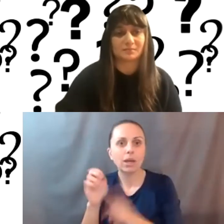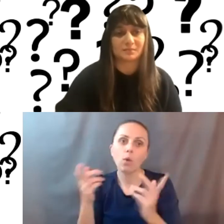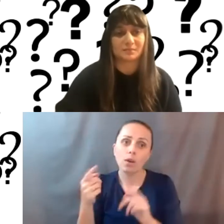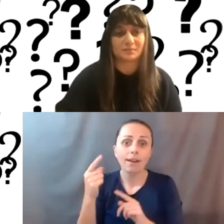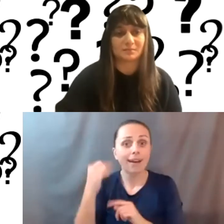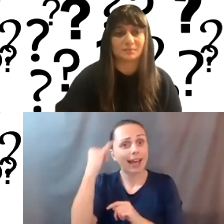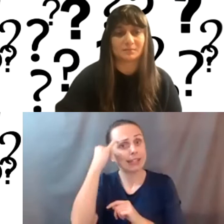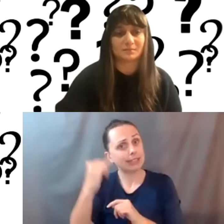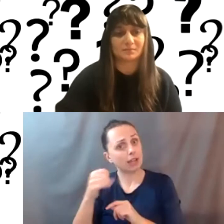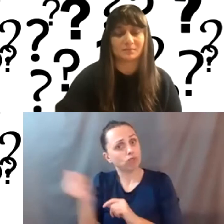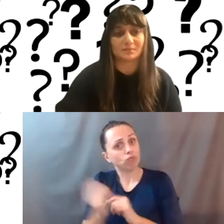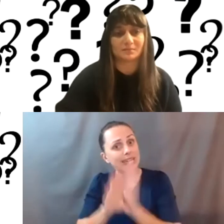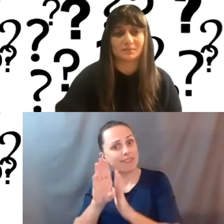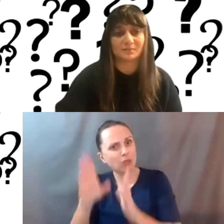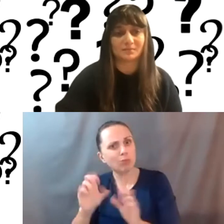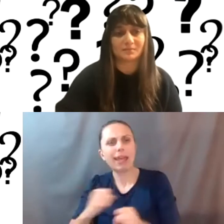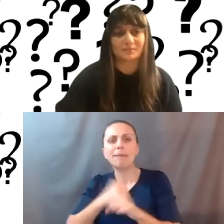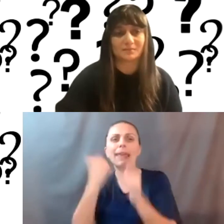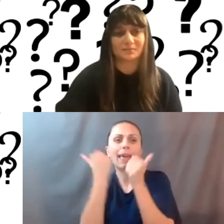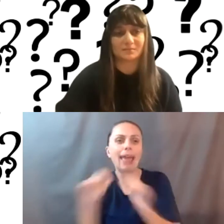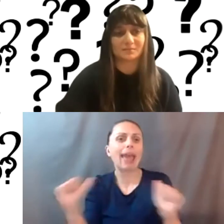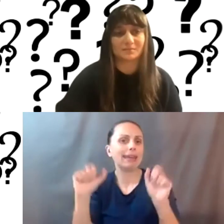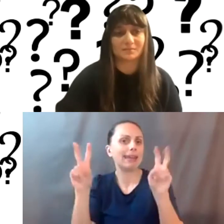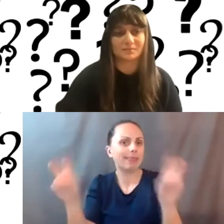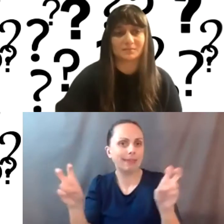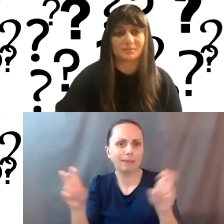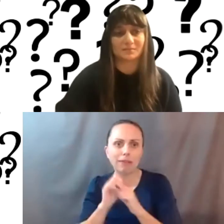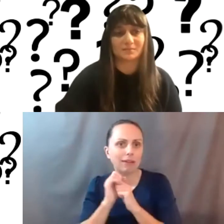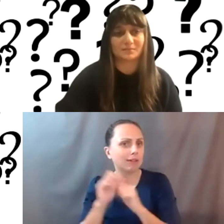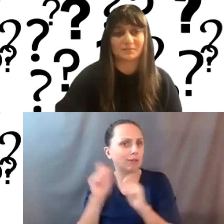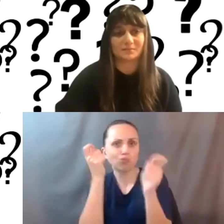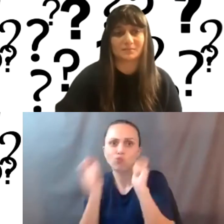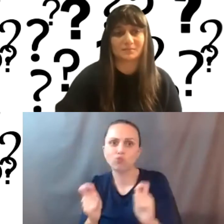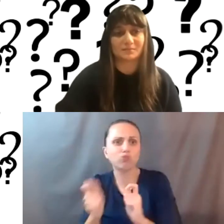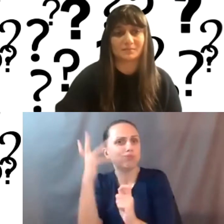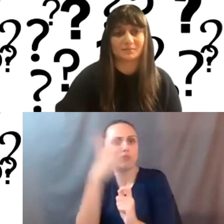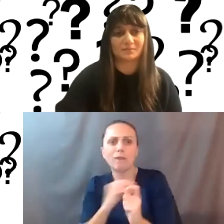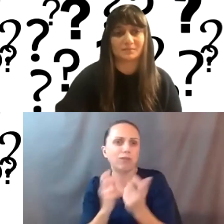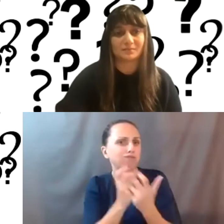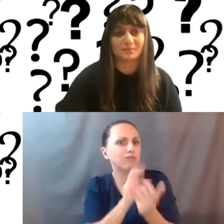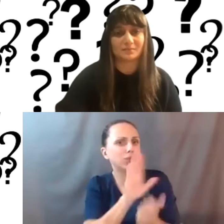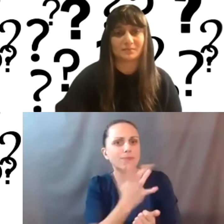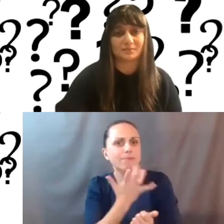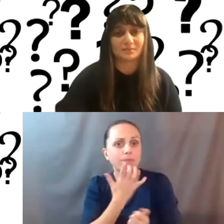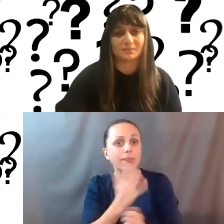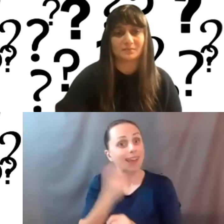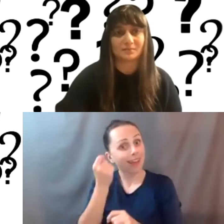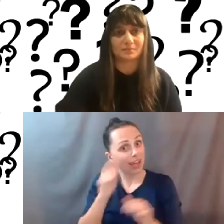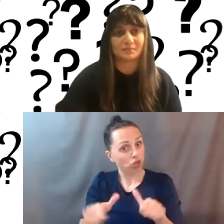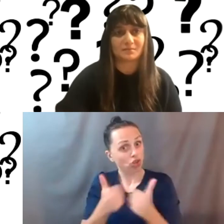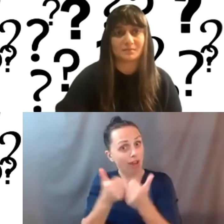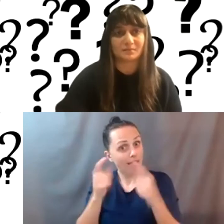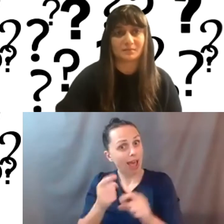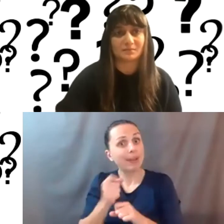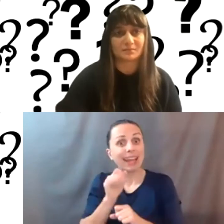you can get a developer can make any theme and make it bespoke and, you know, beautiful. Uh, the challenge comes a few years later